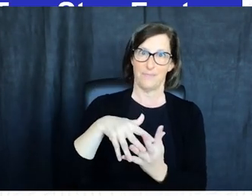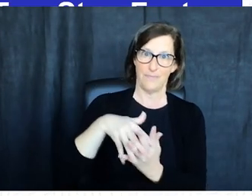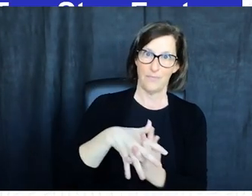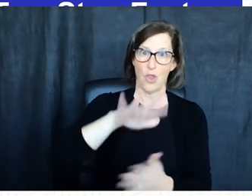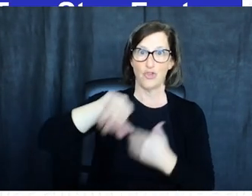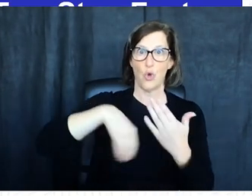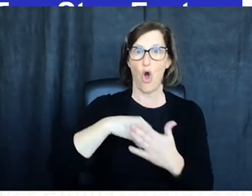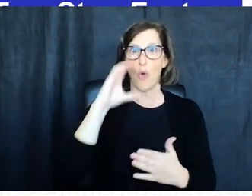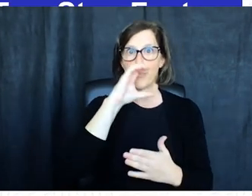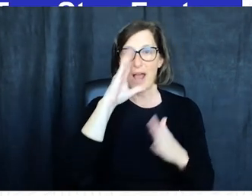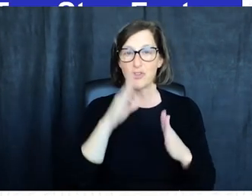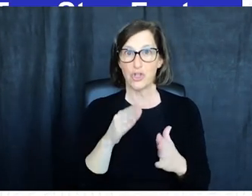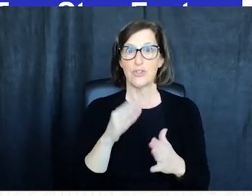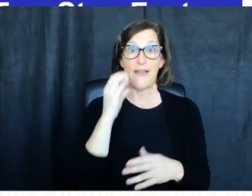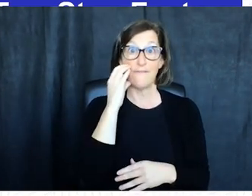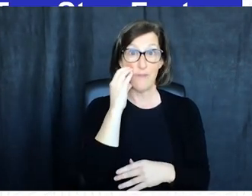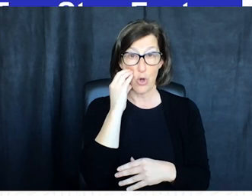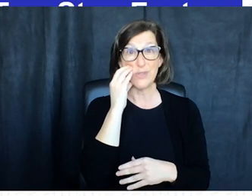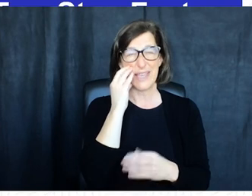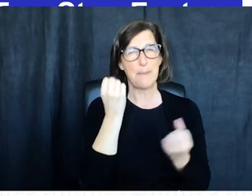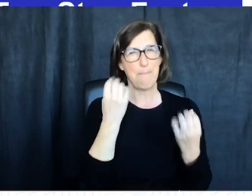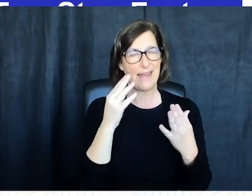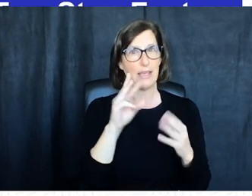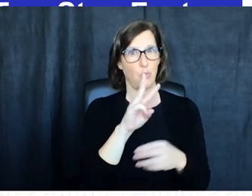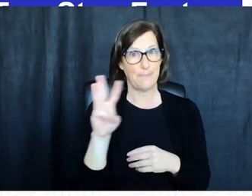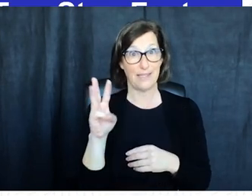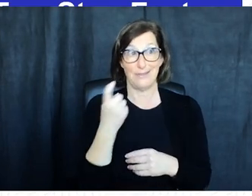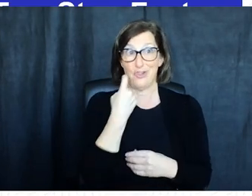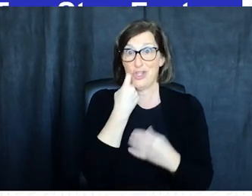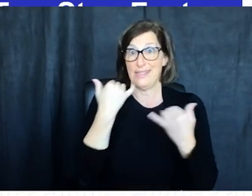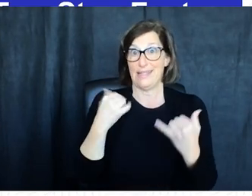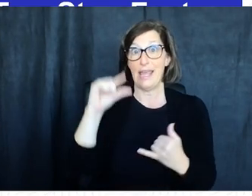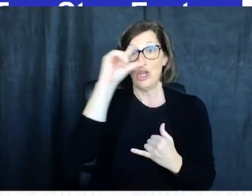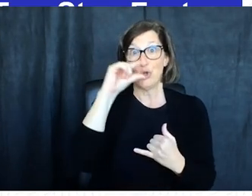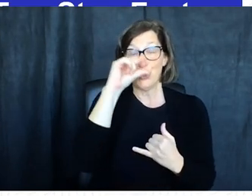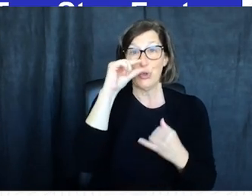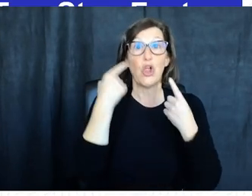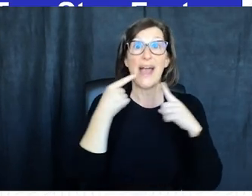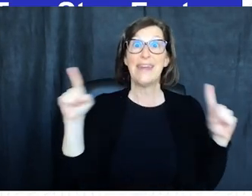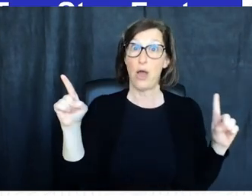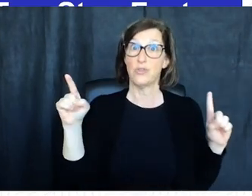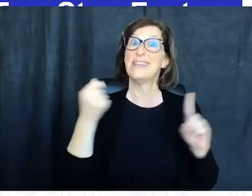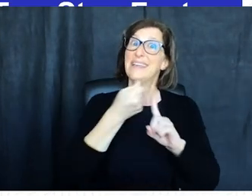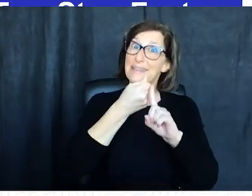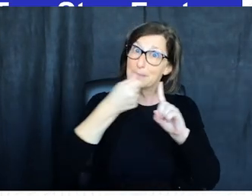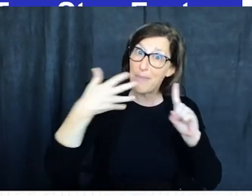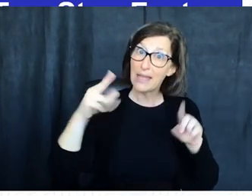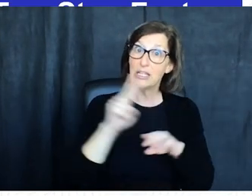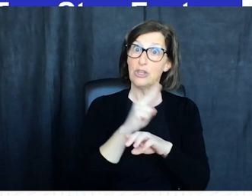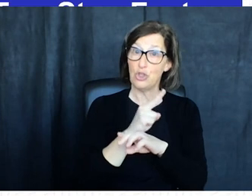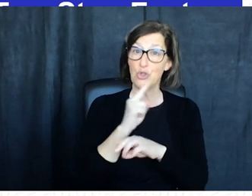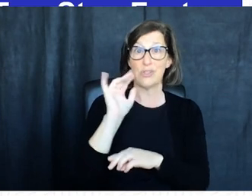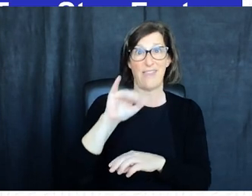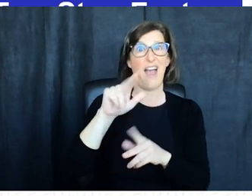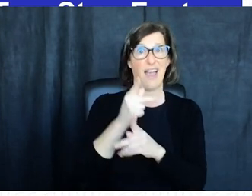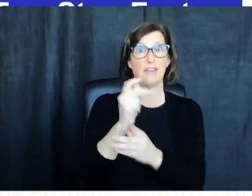built into all major browsers and phones and an increasing number of websites in fact just today google made an announcement expanding the